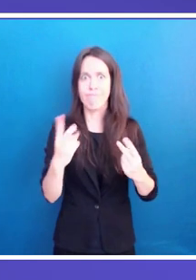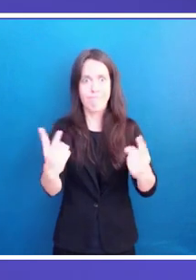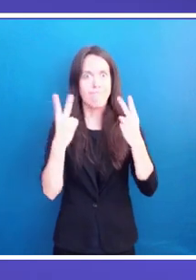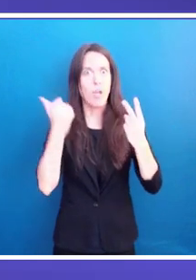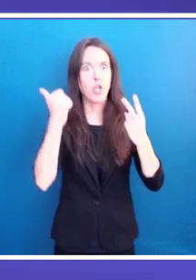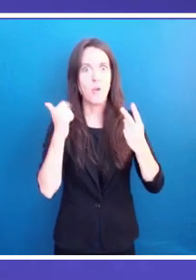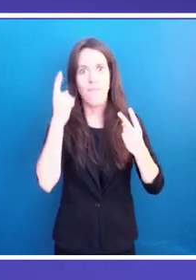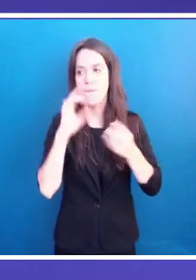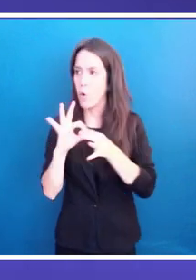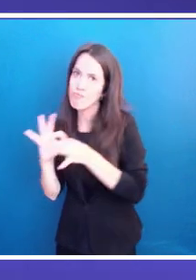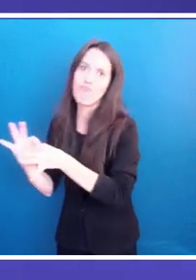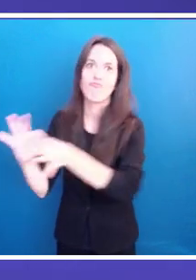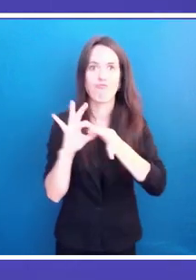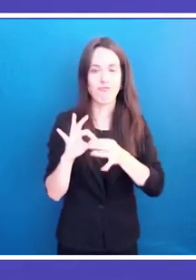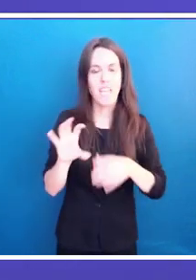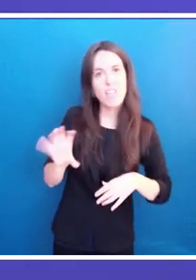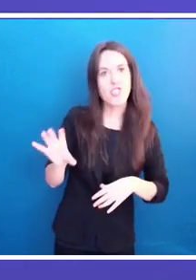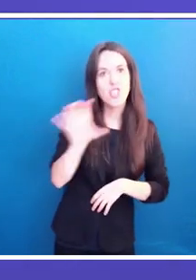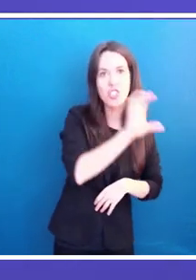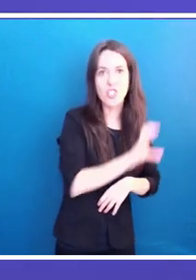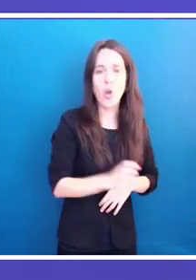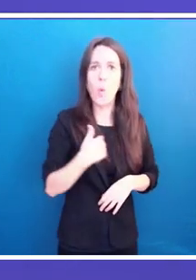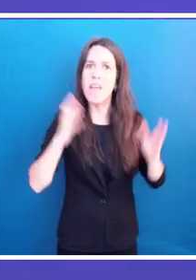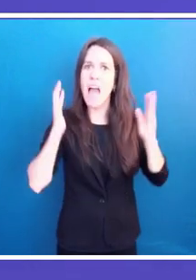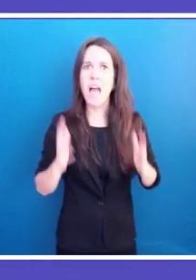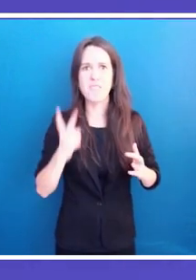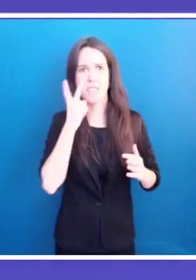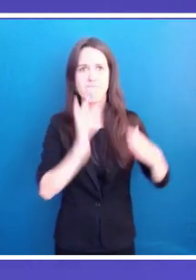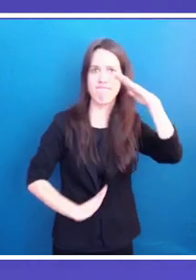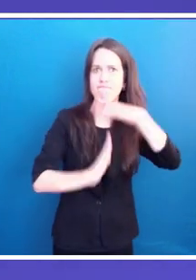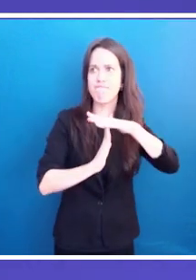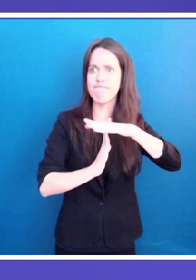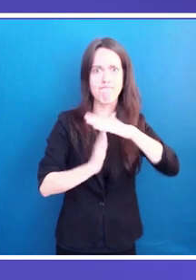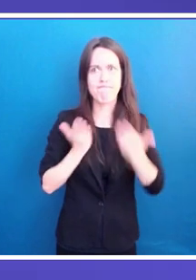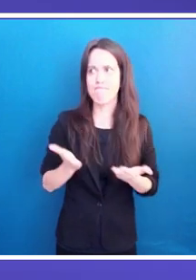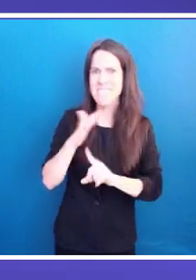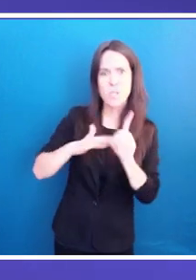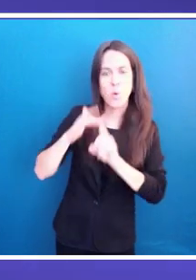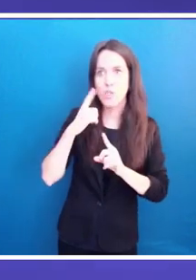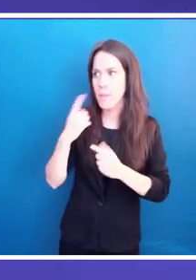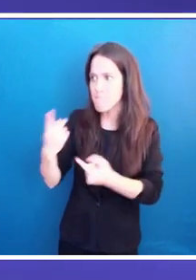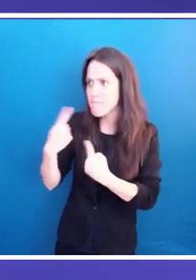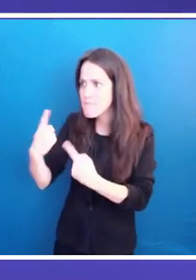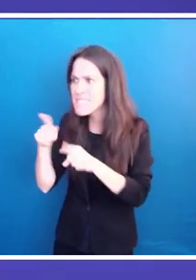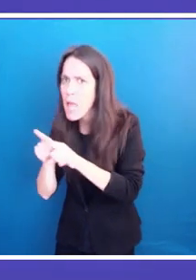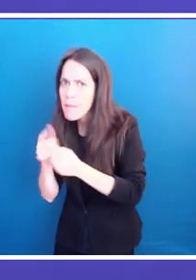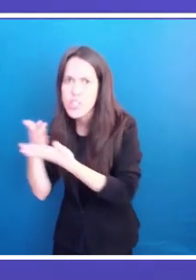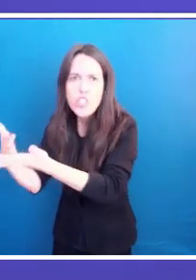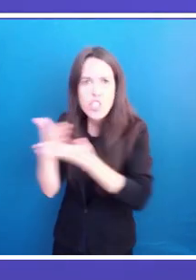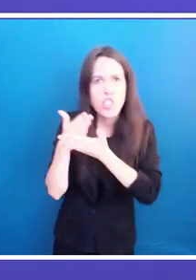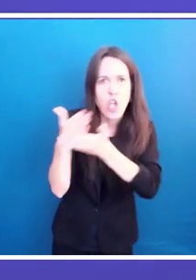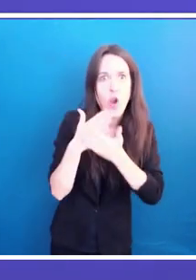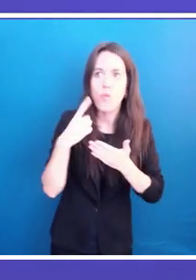region, and we must make the most of it to analyse the situation and find sure solutions for the region. For years now,